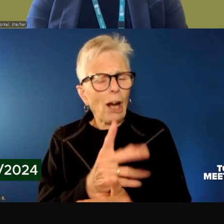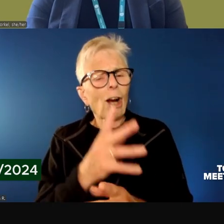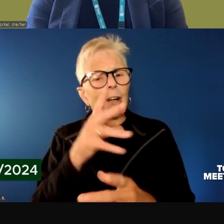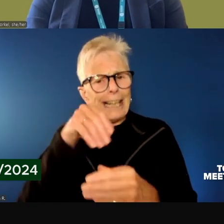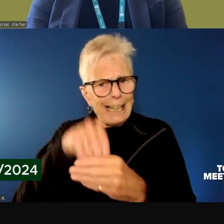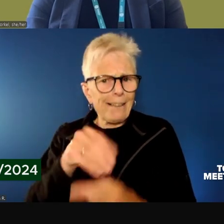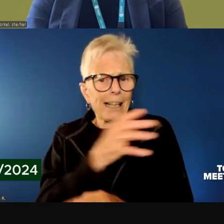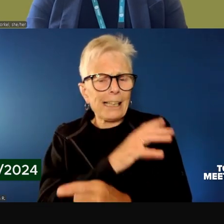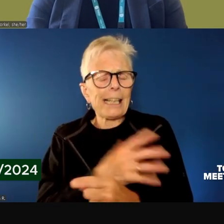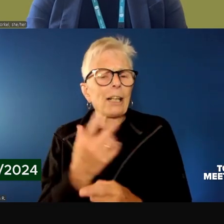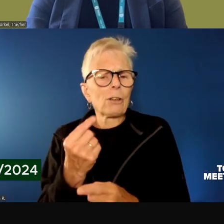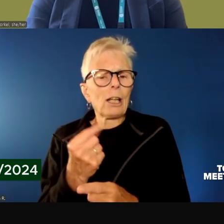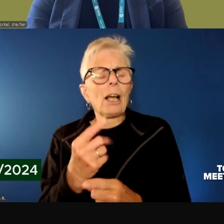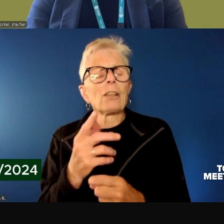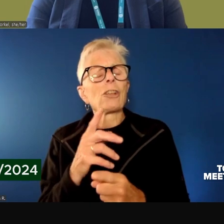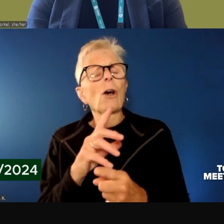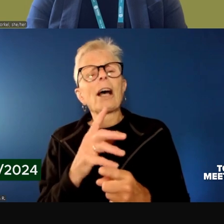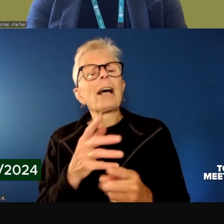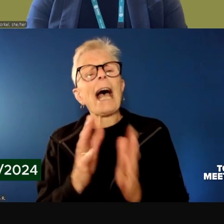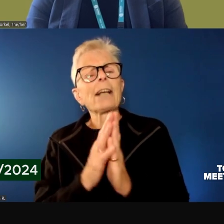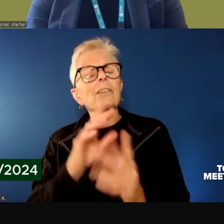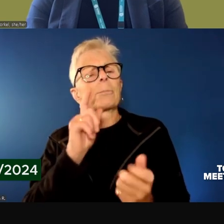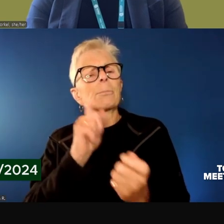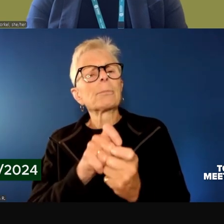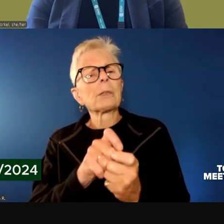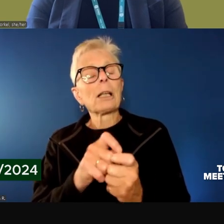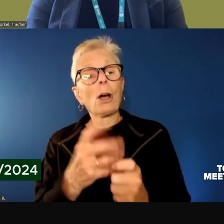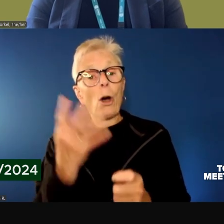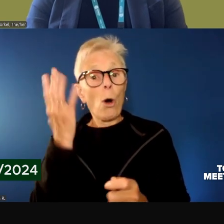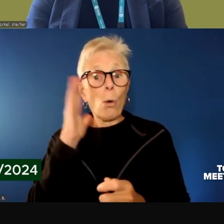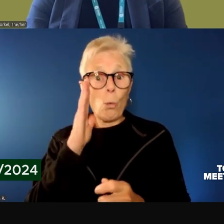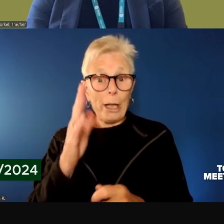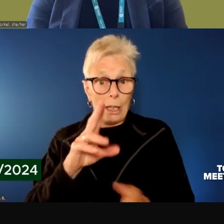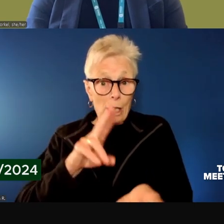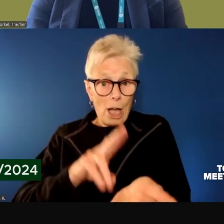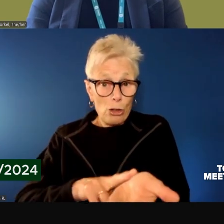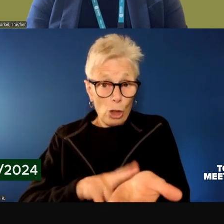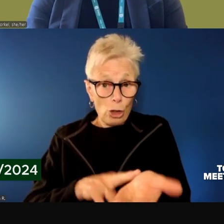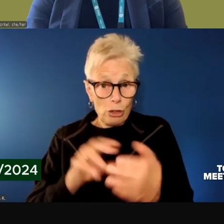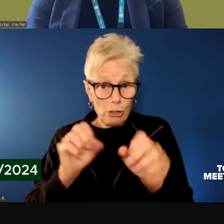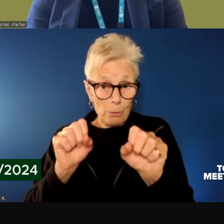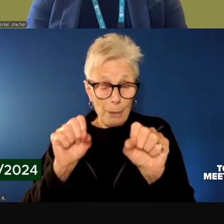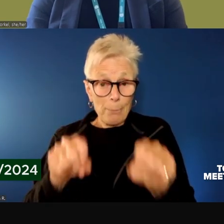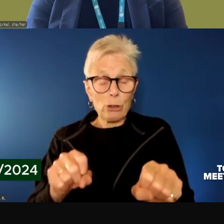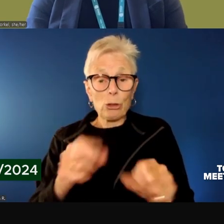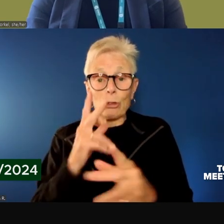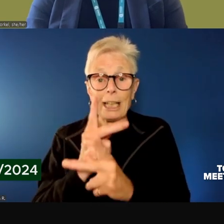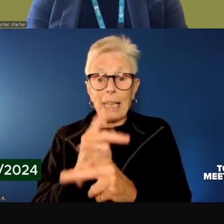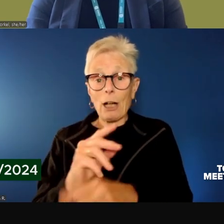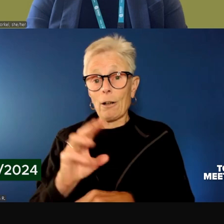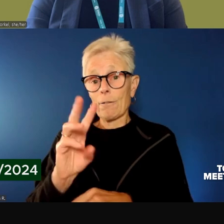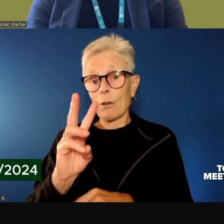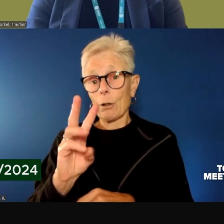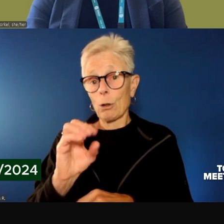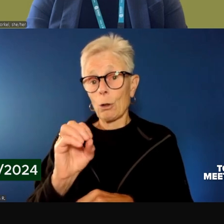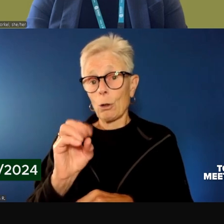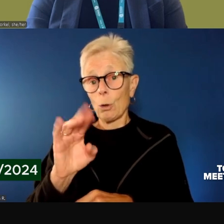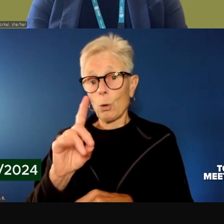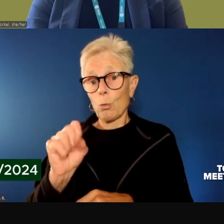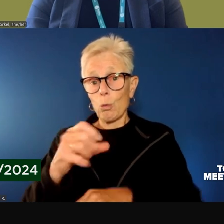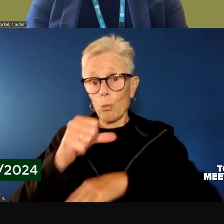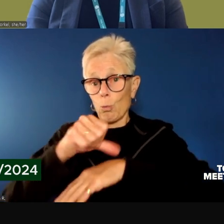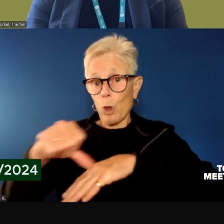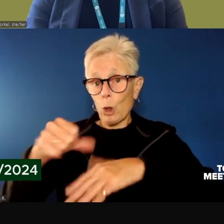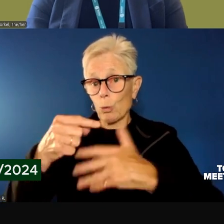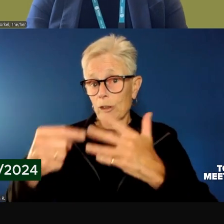In particular, we were asked whether or not a nurse would be able to do wound care. But Charlotte and Maureen,